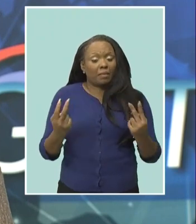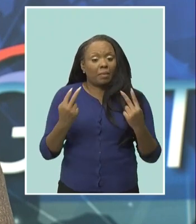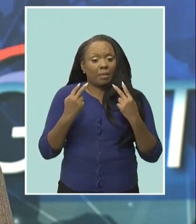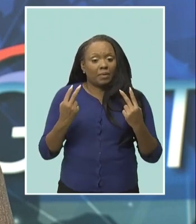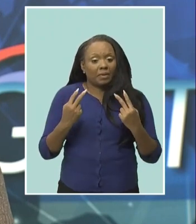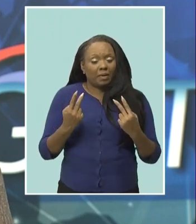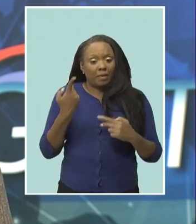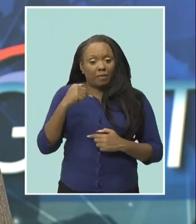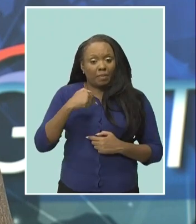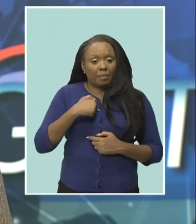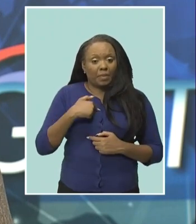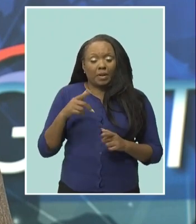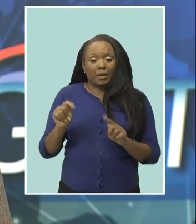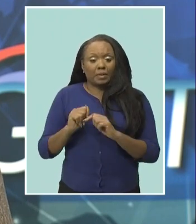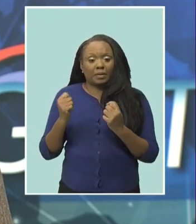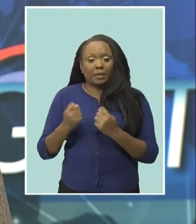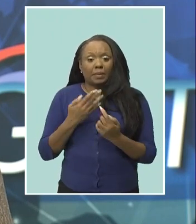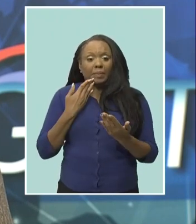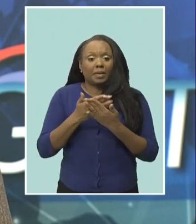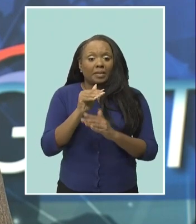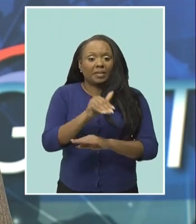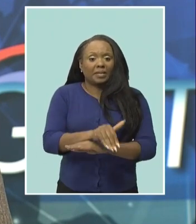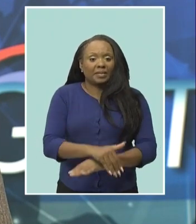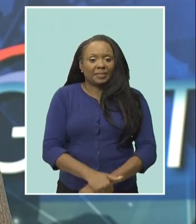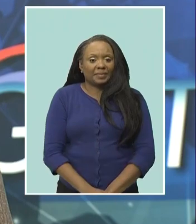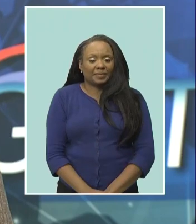viewing on behalf of the entire team good night